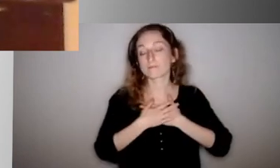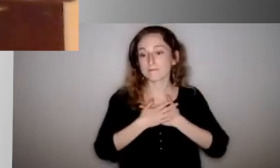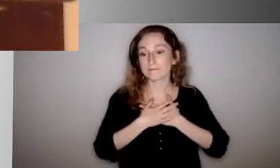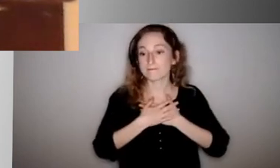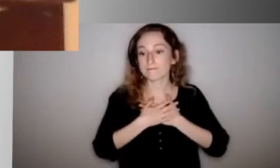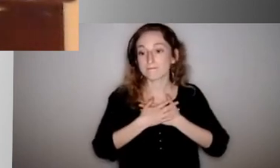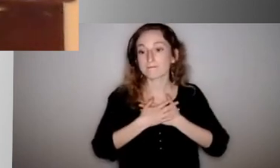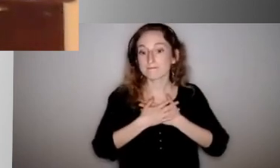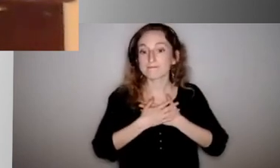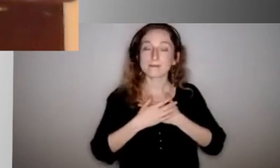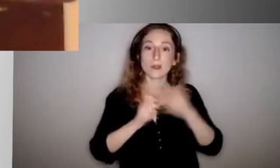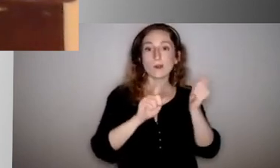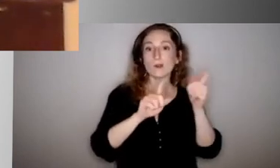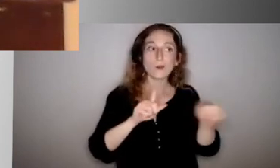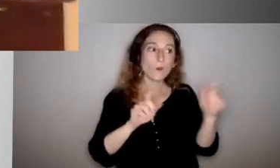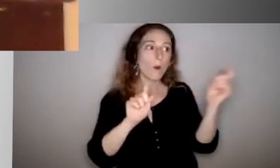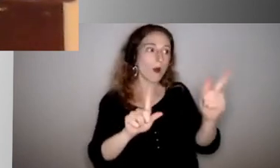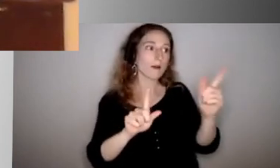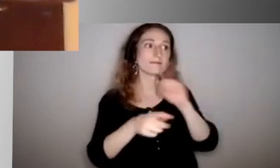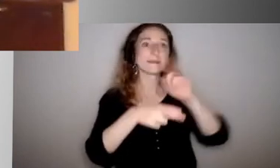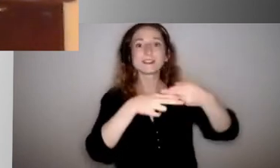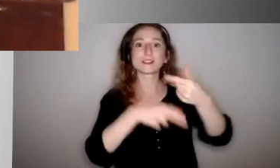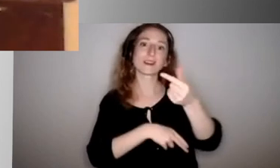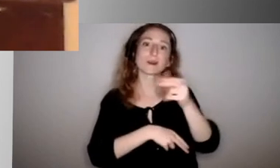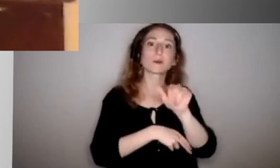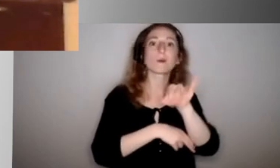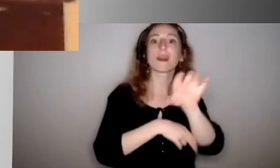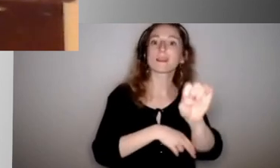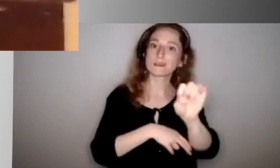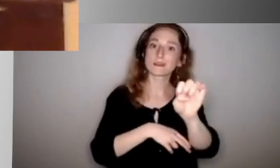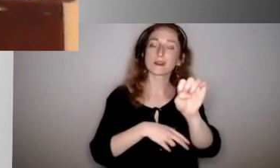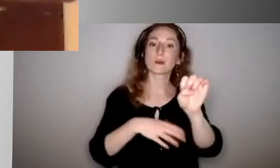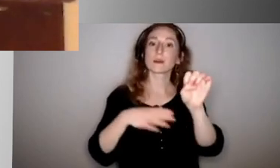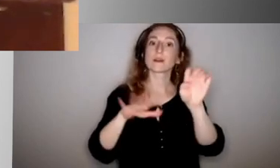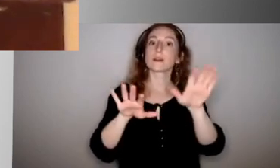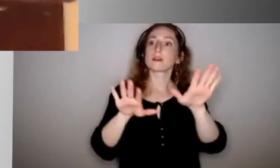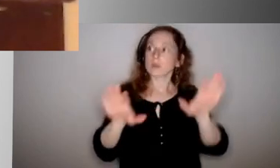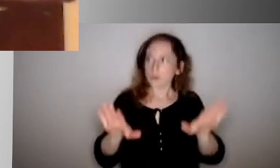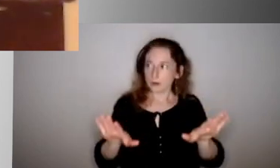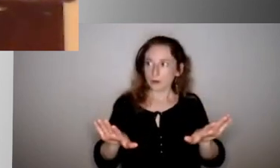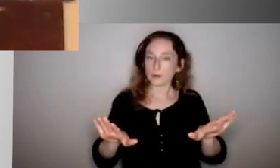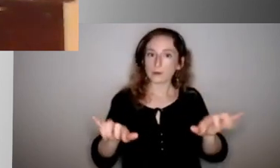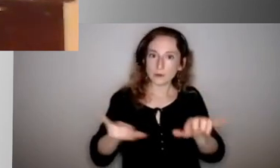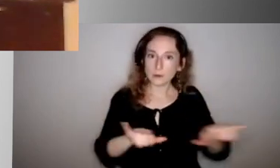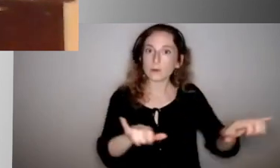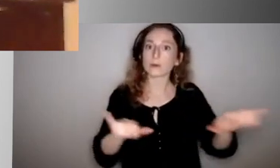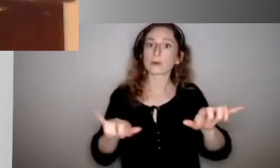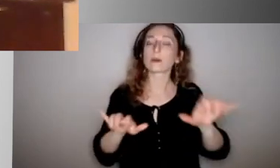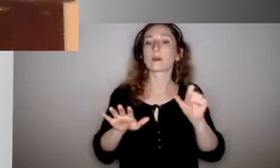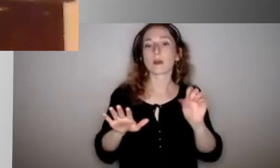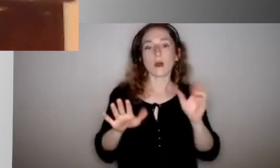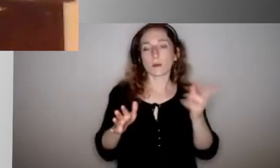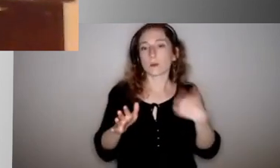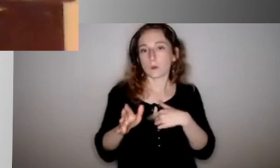the grace that our communities are giving to our teachers. And we just need to continue to support them and everything that they're doing and all the uncertainties that